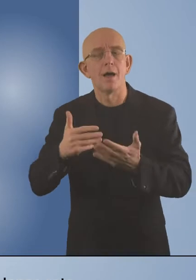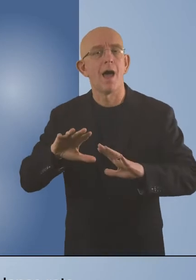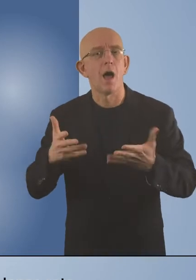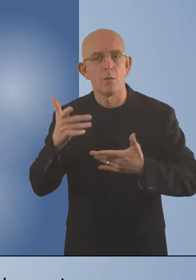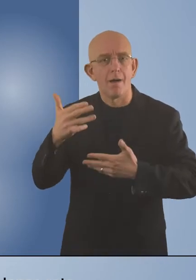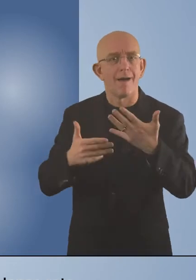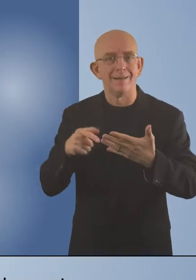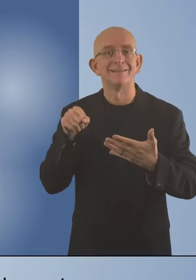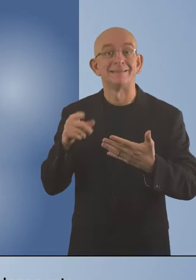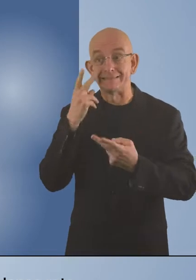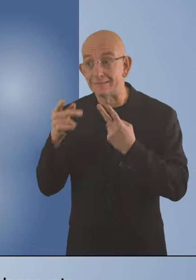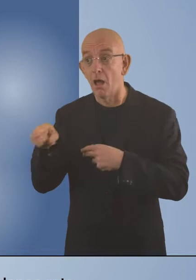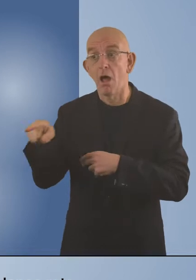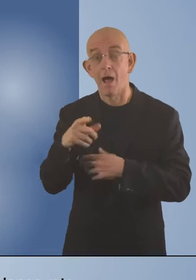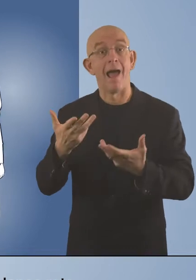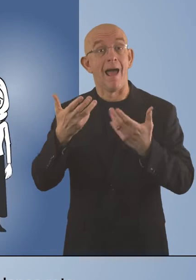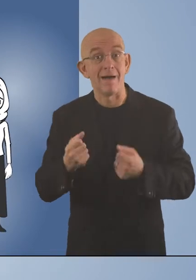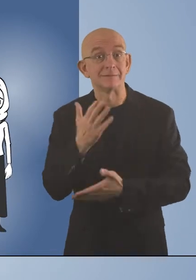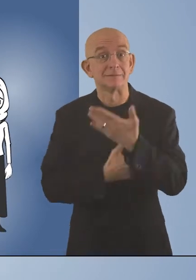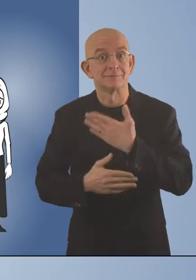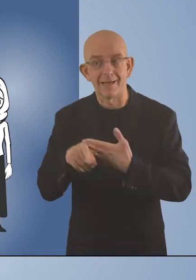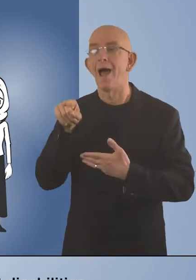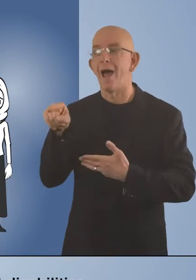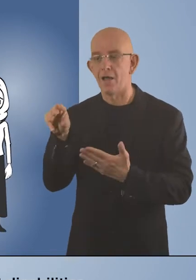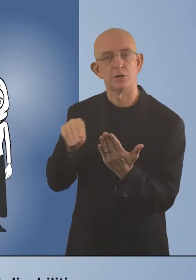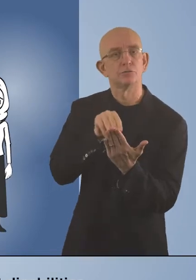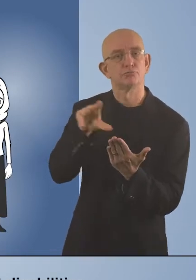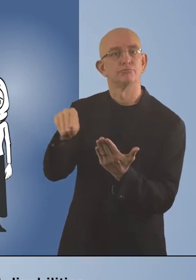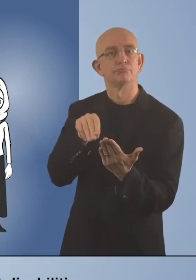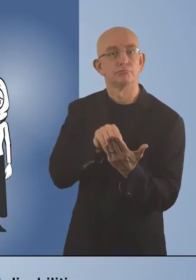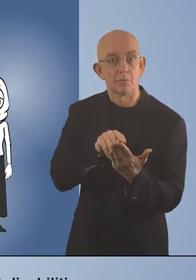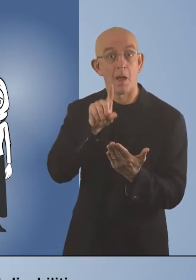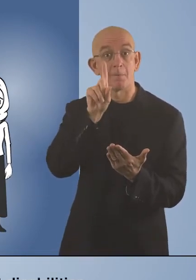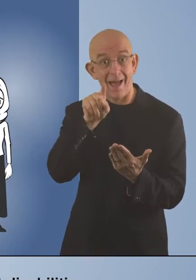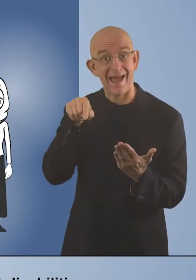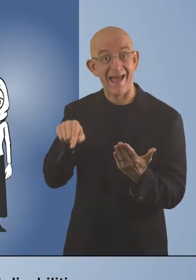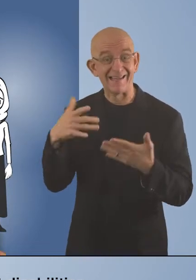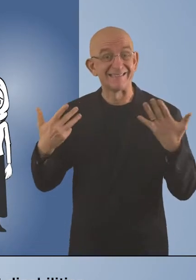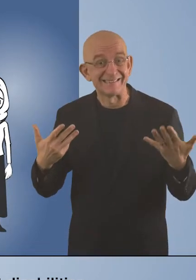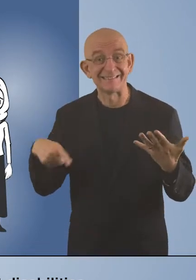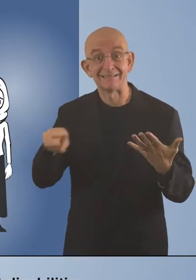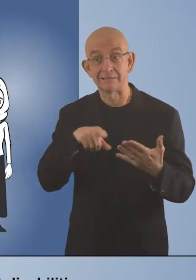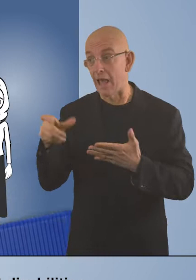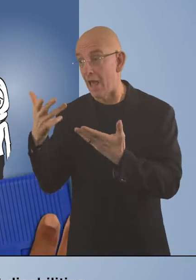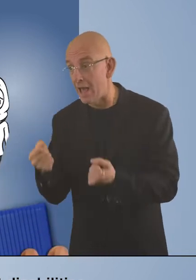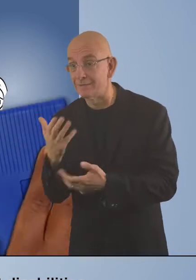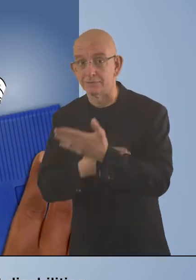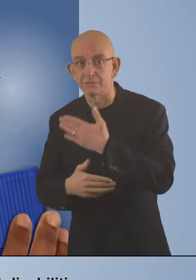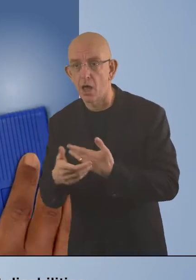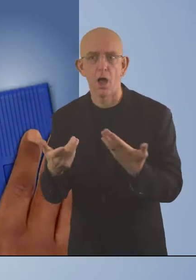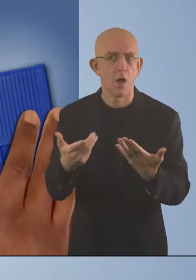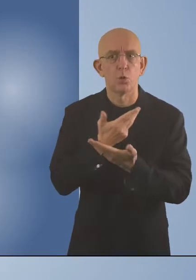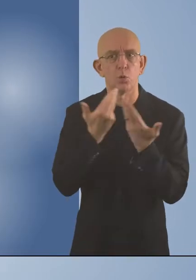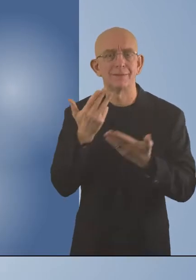prevalence rate is to identify who has disabilities. But, identifying those with and without disabilities is not always